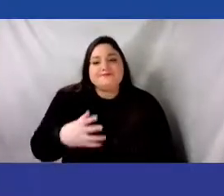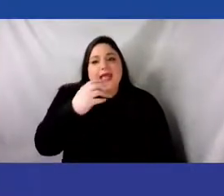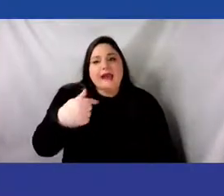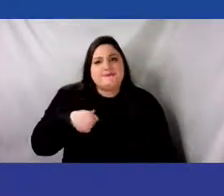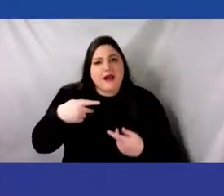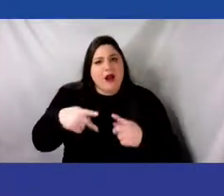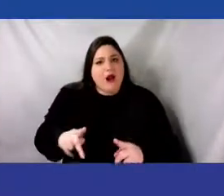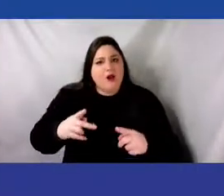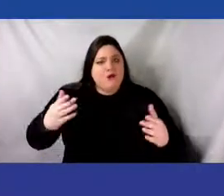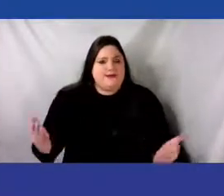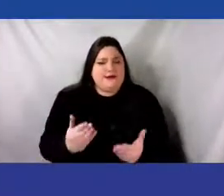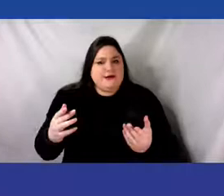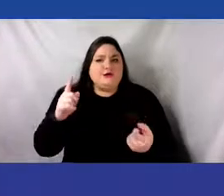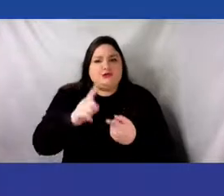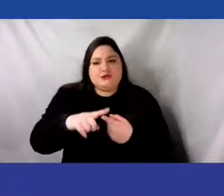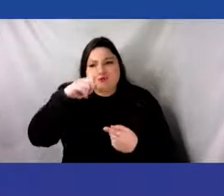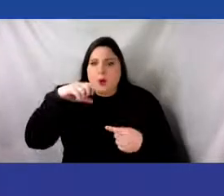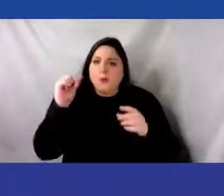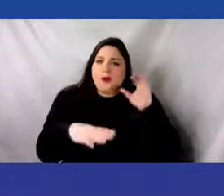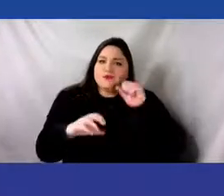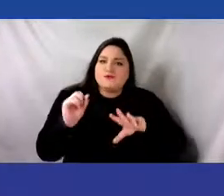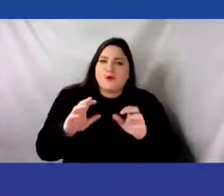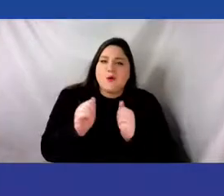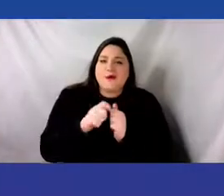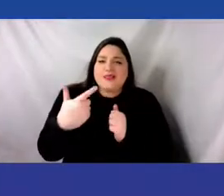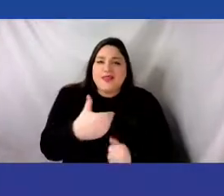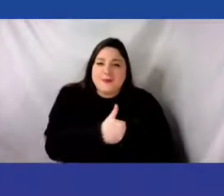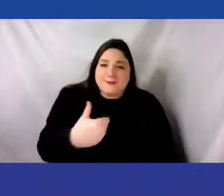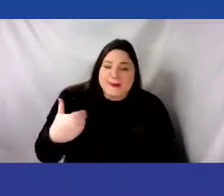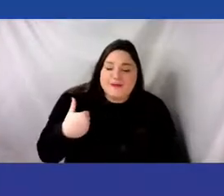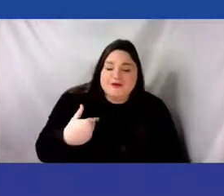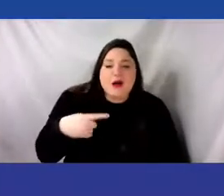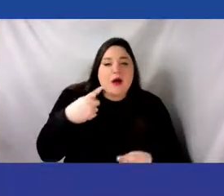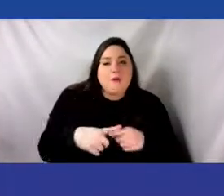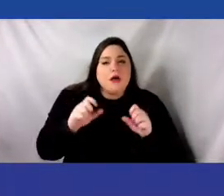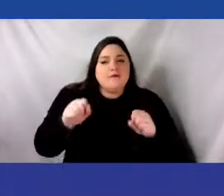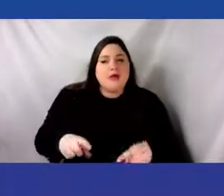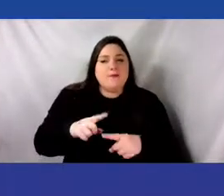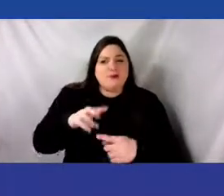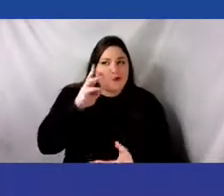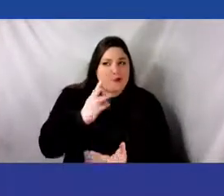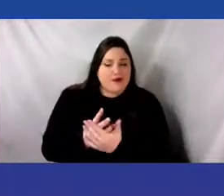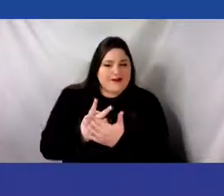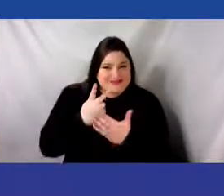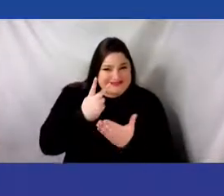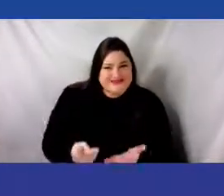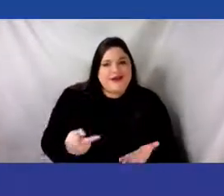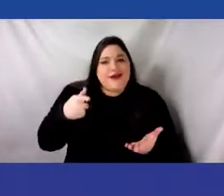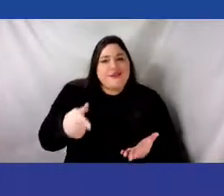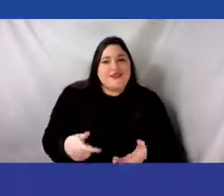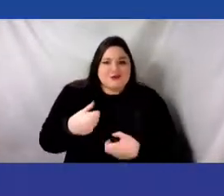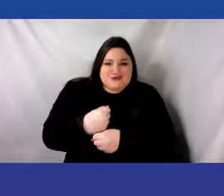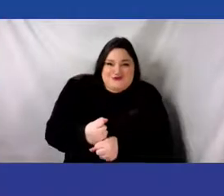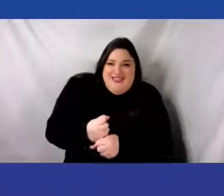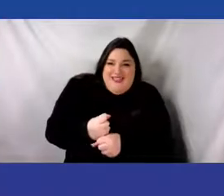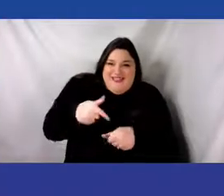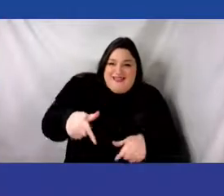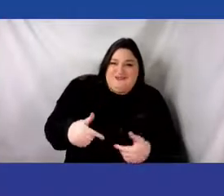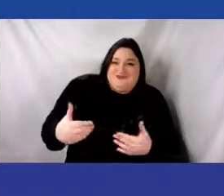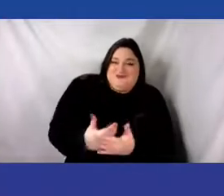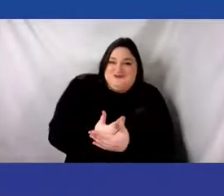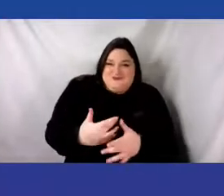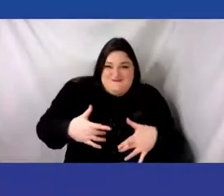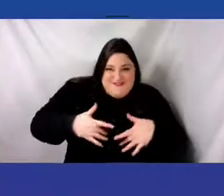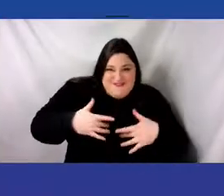the other members and to witness the creative act of birthing this gathering, led so deftly by Candice